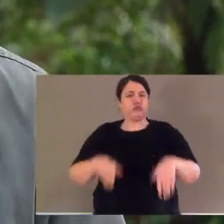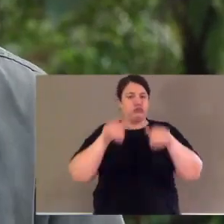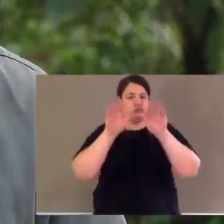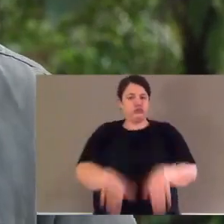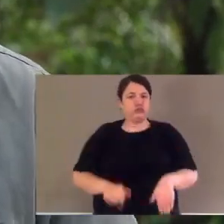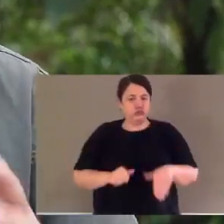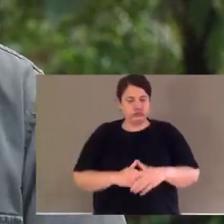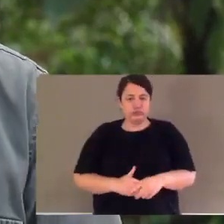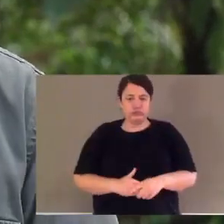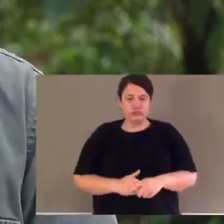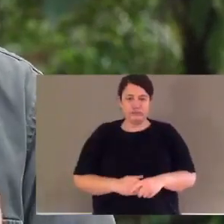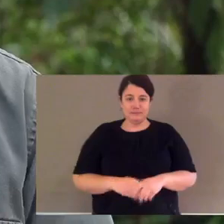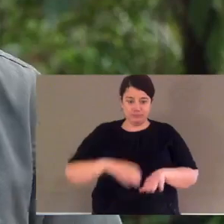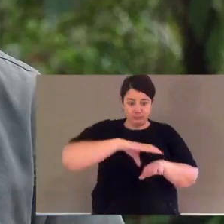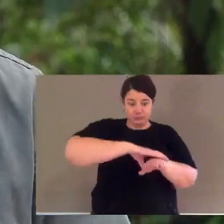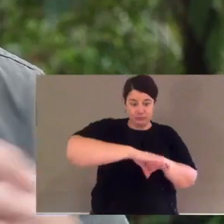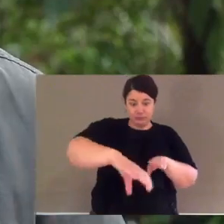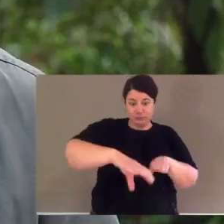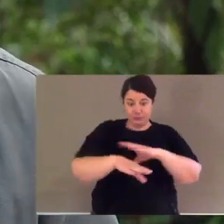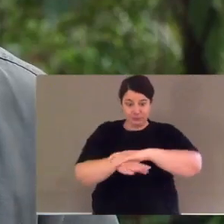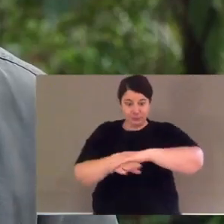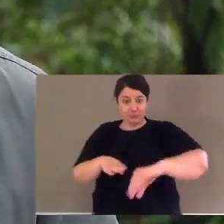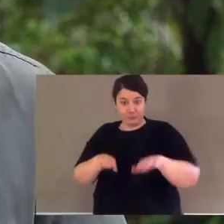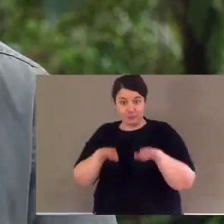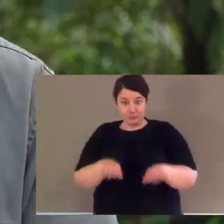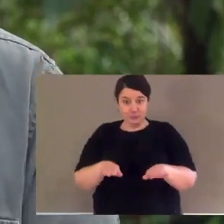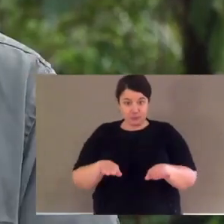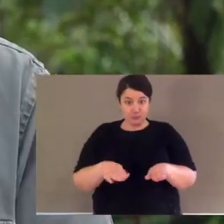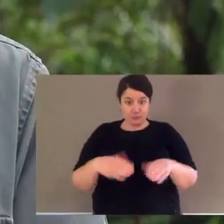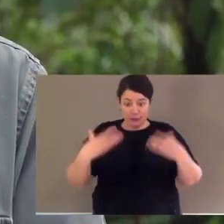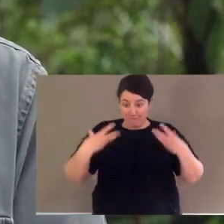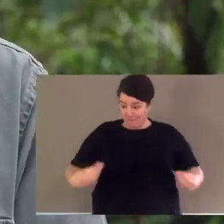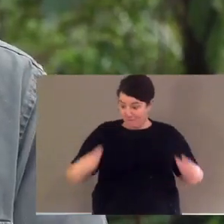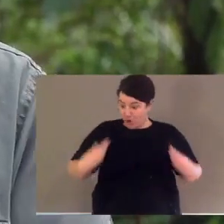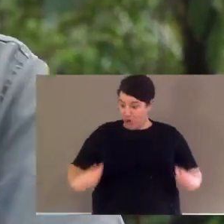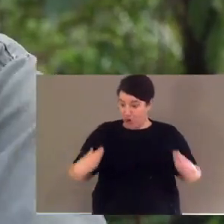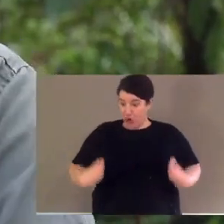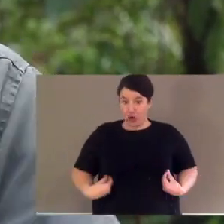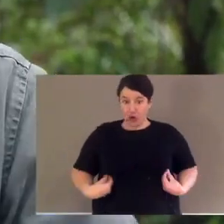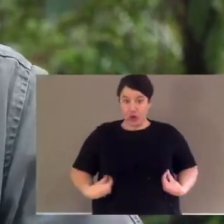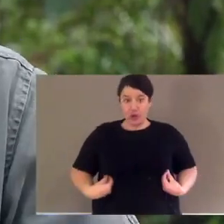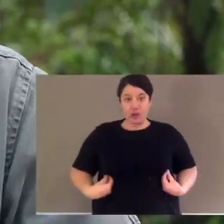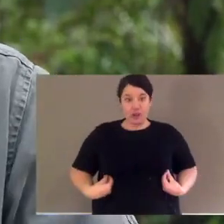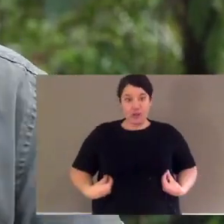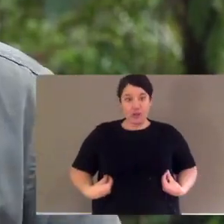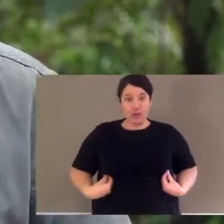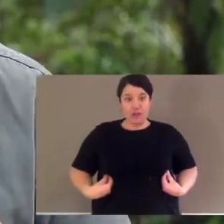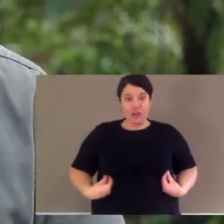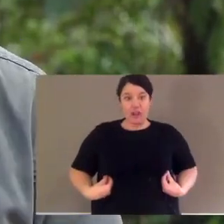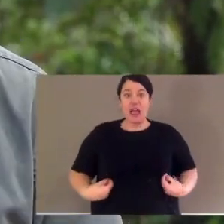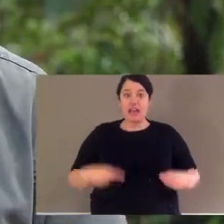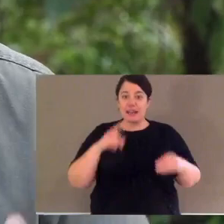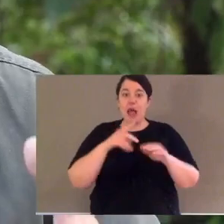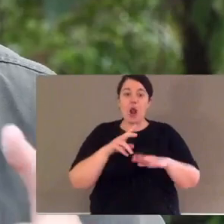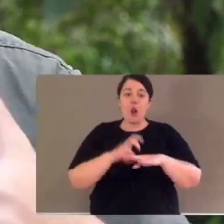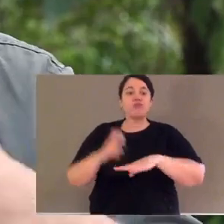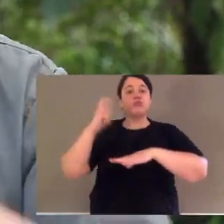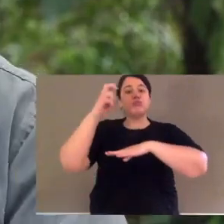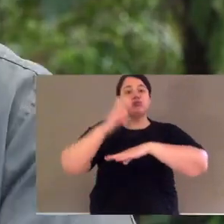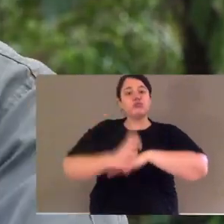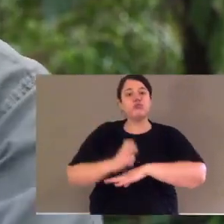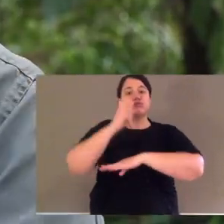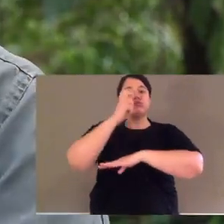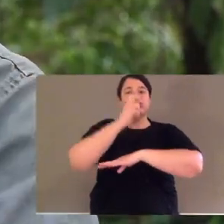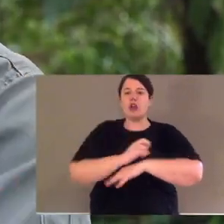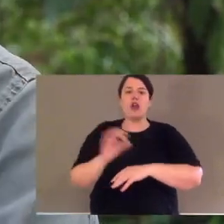feet. Now let's start the palmer wallaby's feet. So they've got that long foot, it's furred, and it's great for just taking